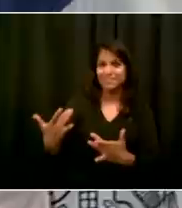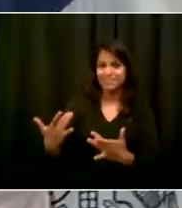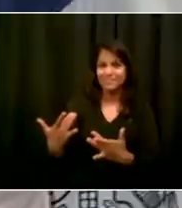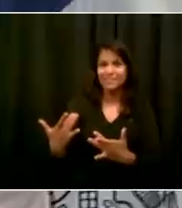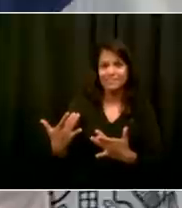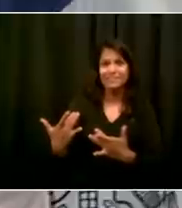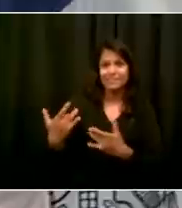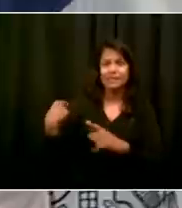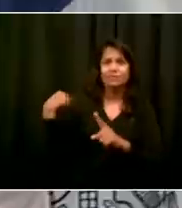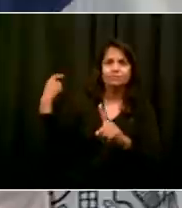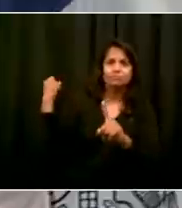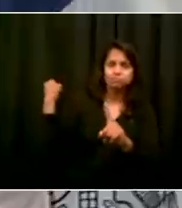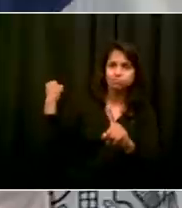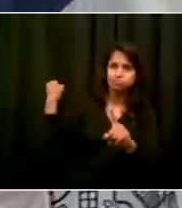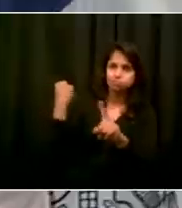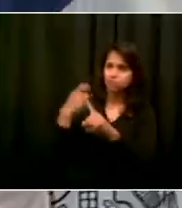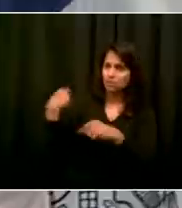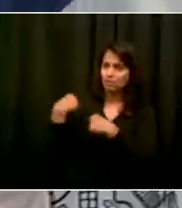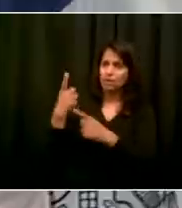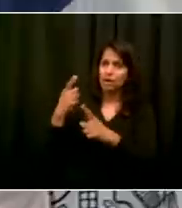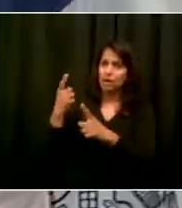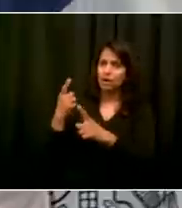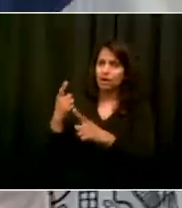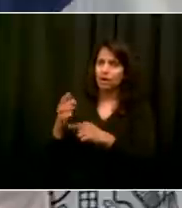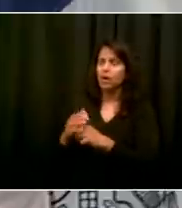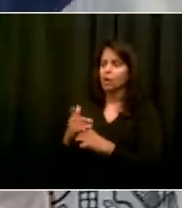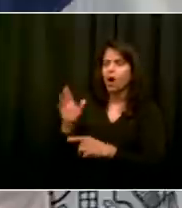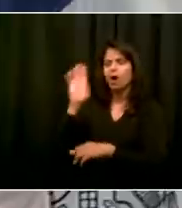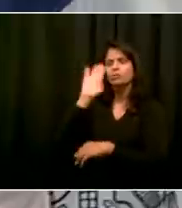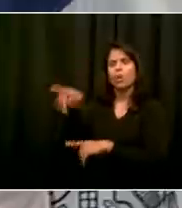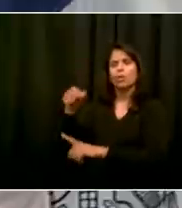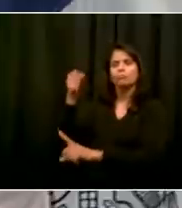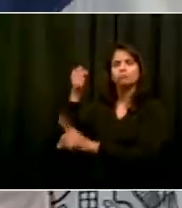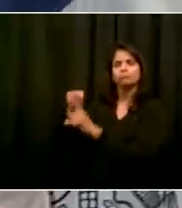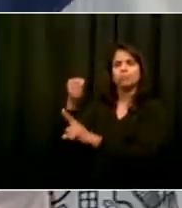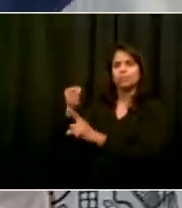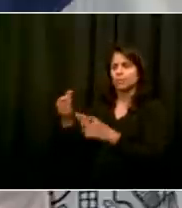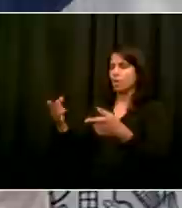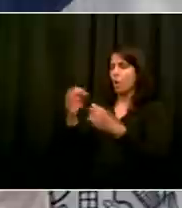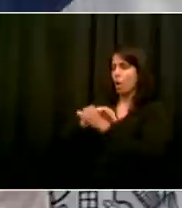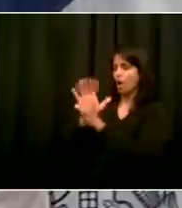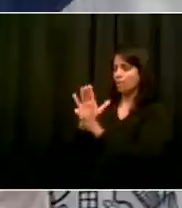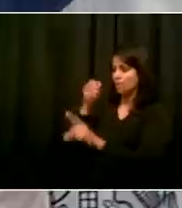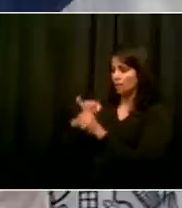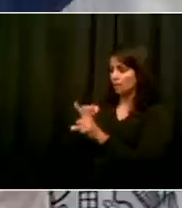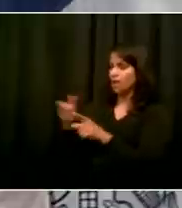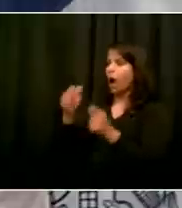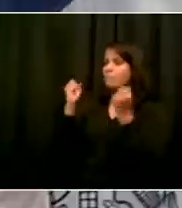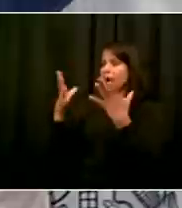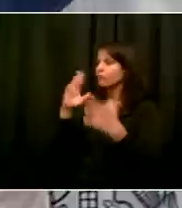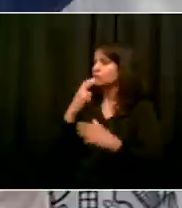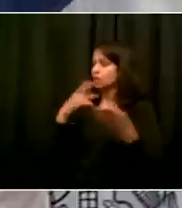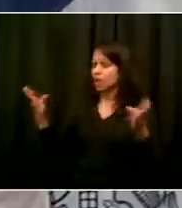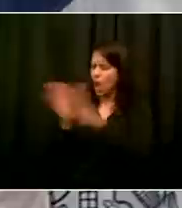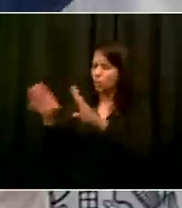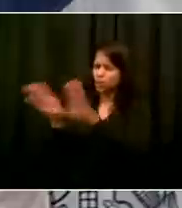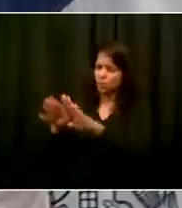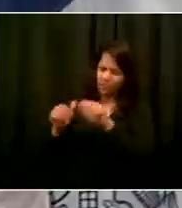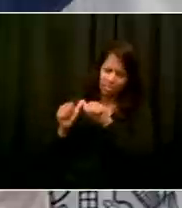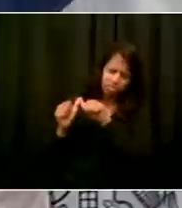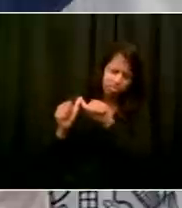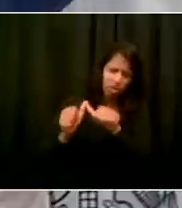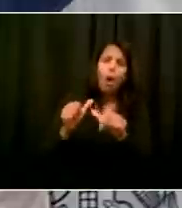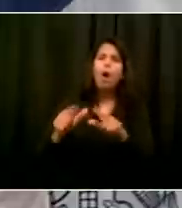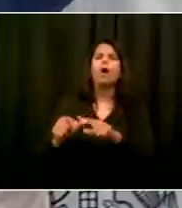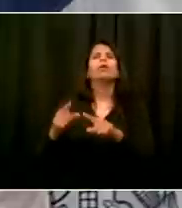dining, our outdoor restaurant initiative, open restaurant initiative will be made permanent. That